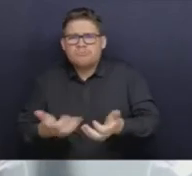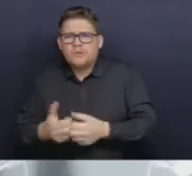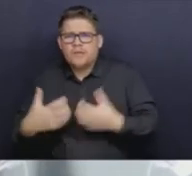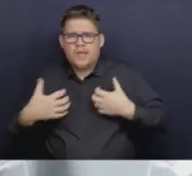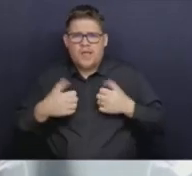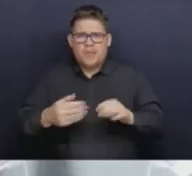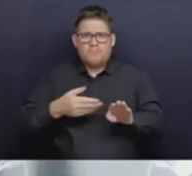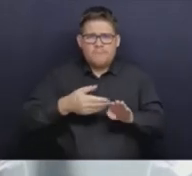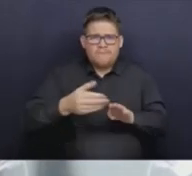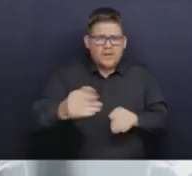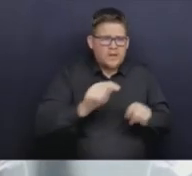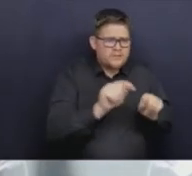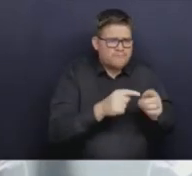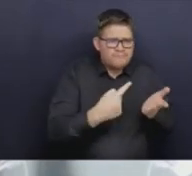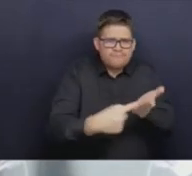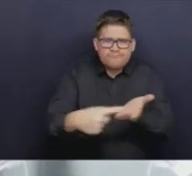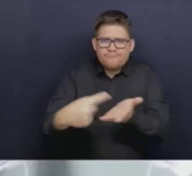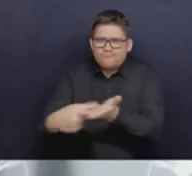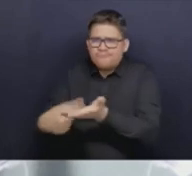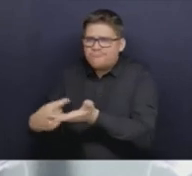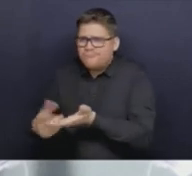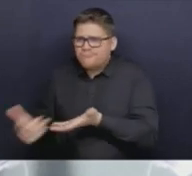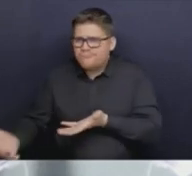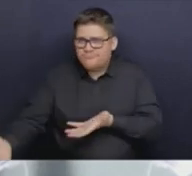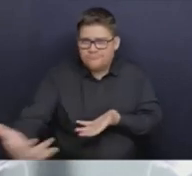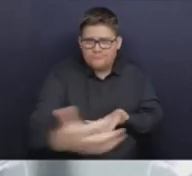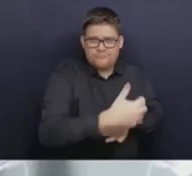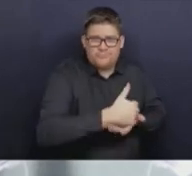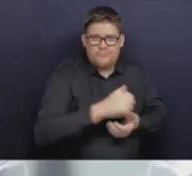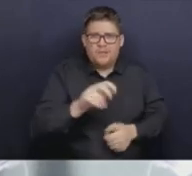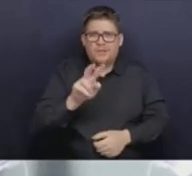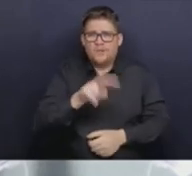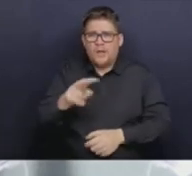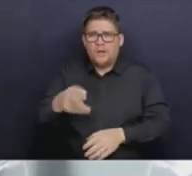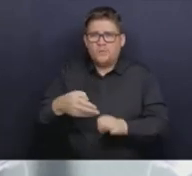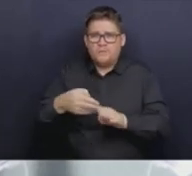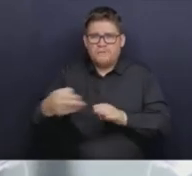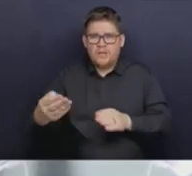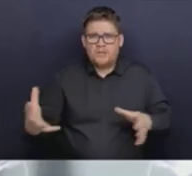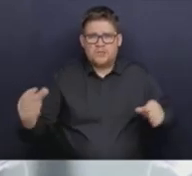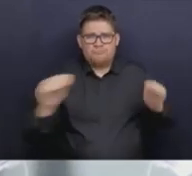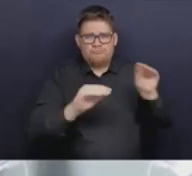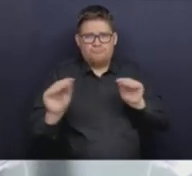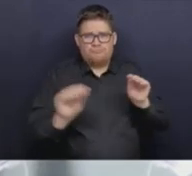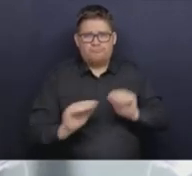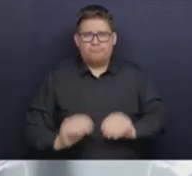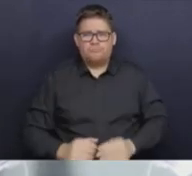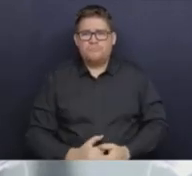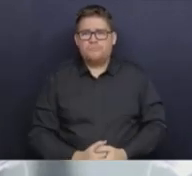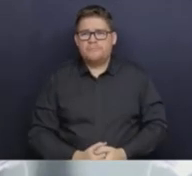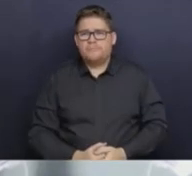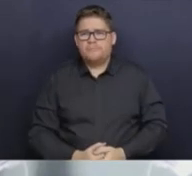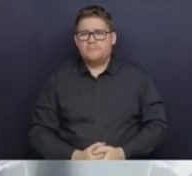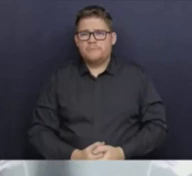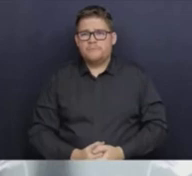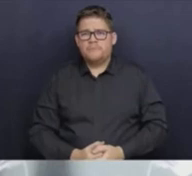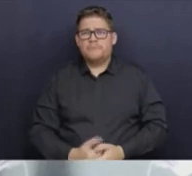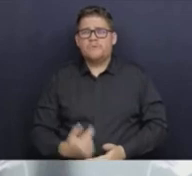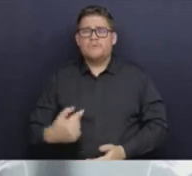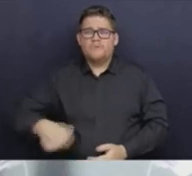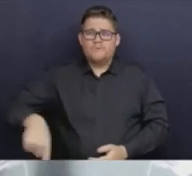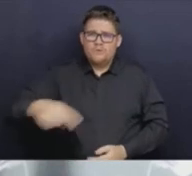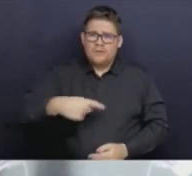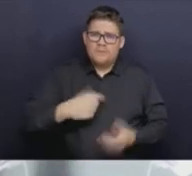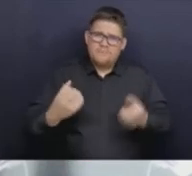reflected in the 22 existing colleges. A significant consultation of the public and a